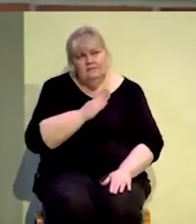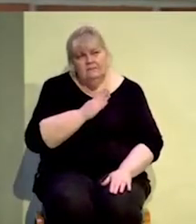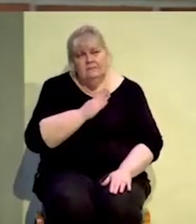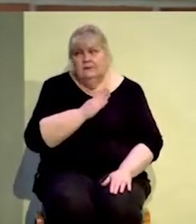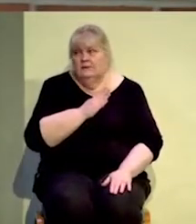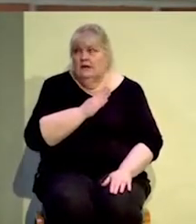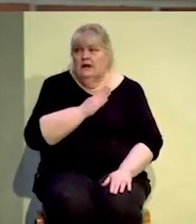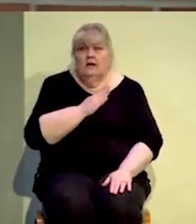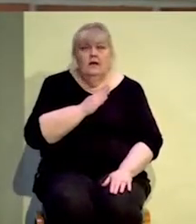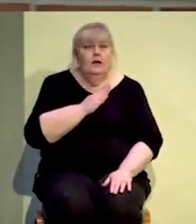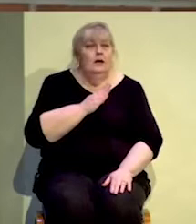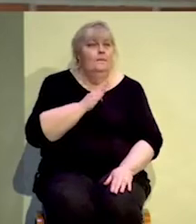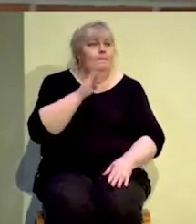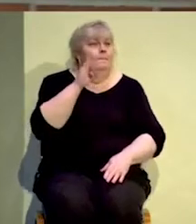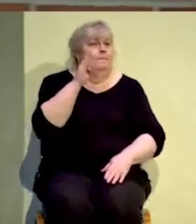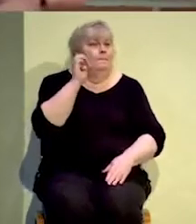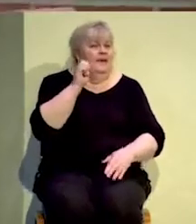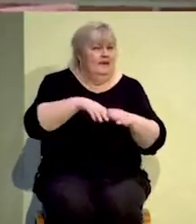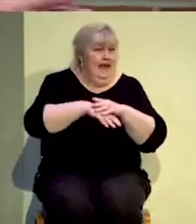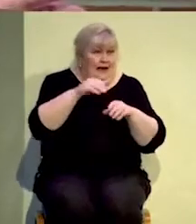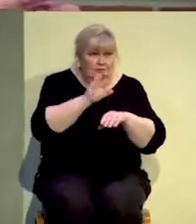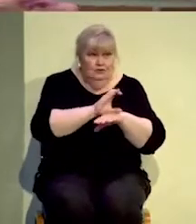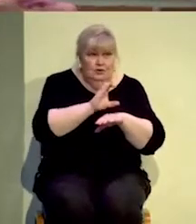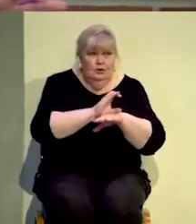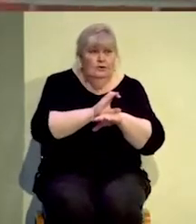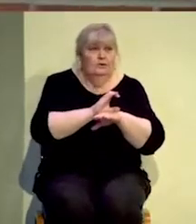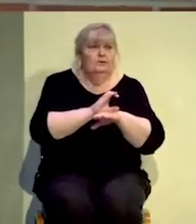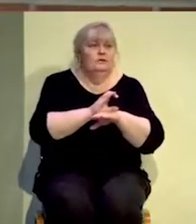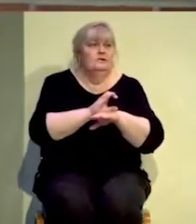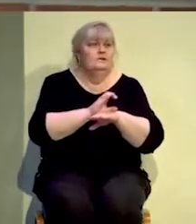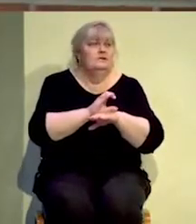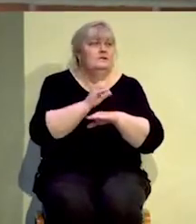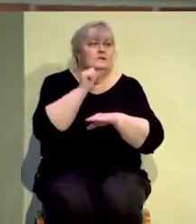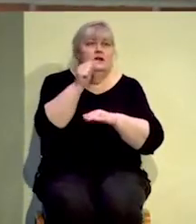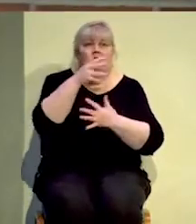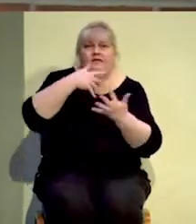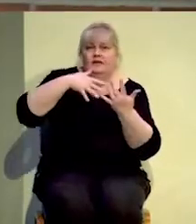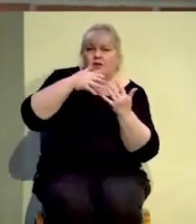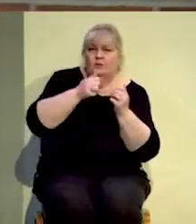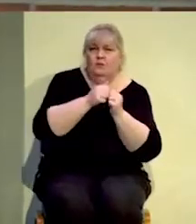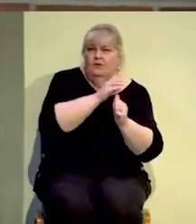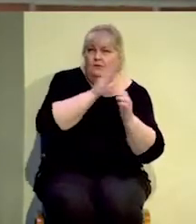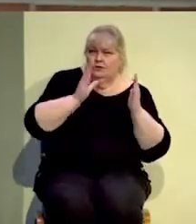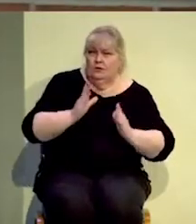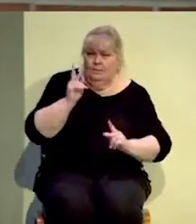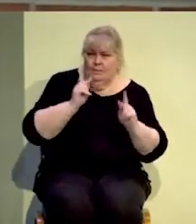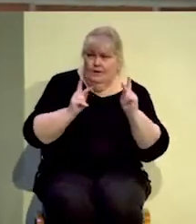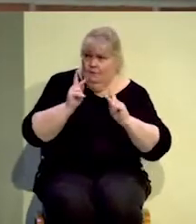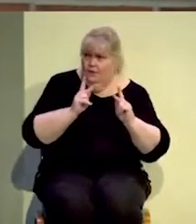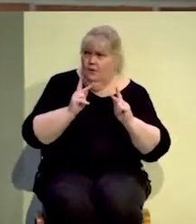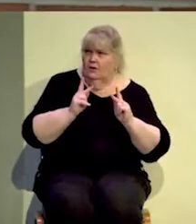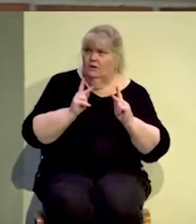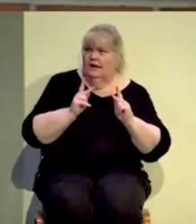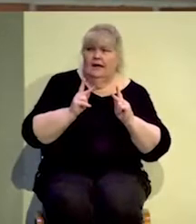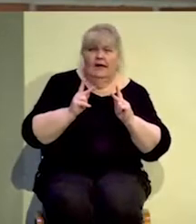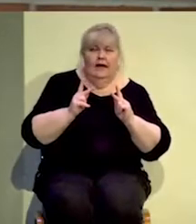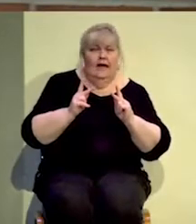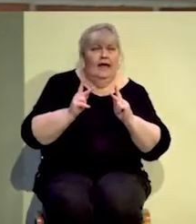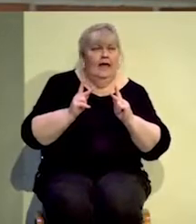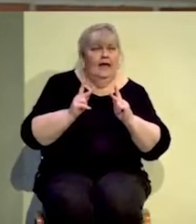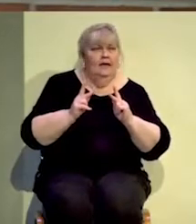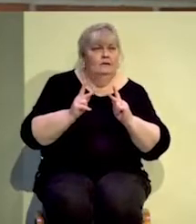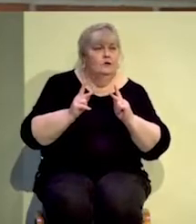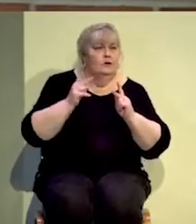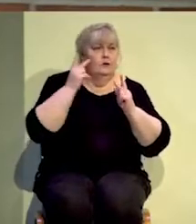being out of church more than being in church, not being around one another as iron sharpens iron and just me looking into a